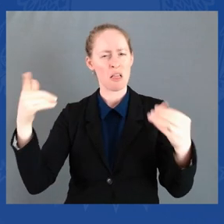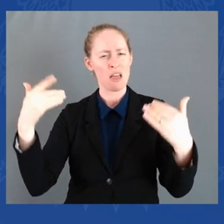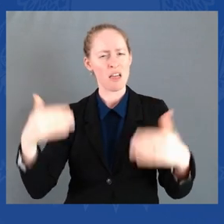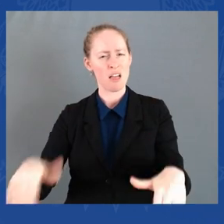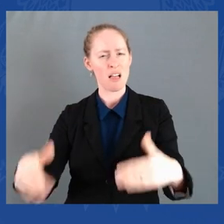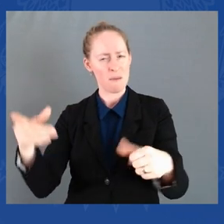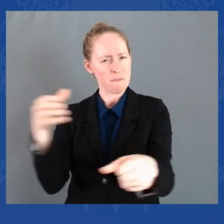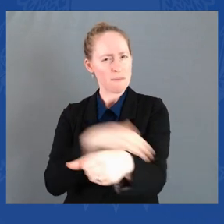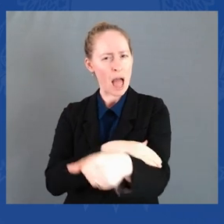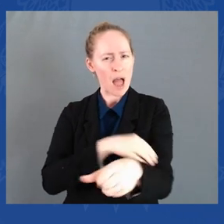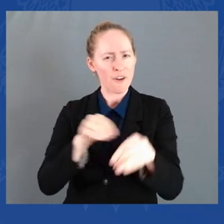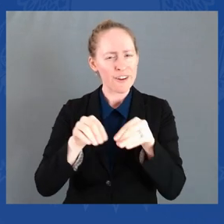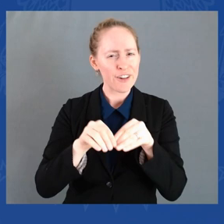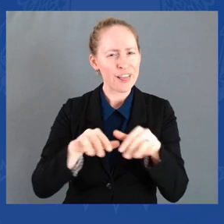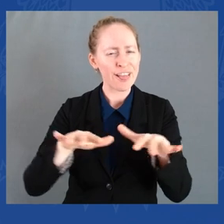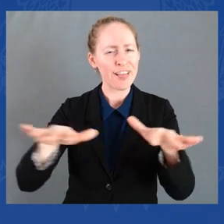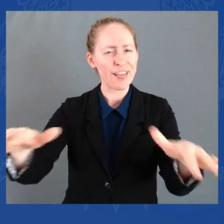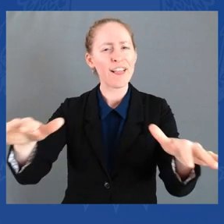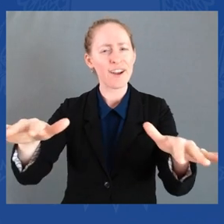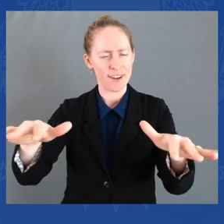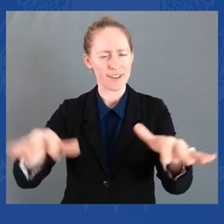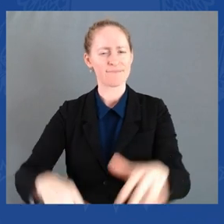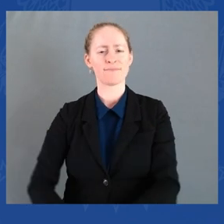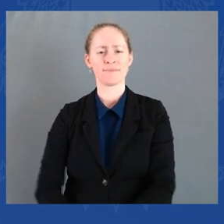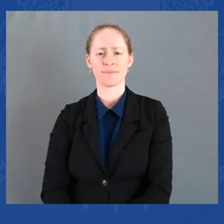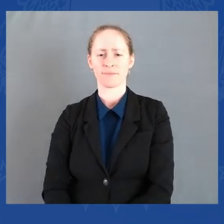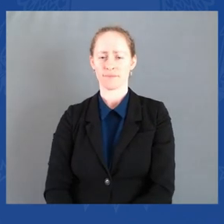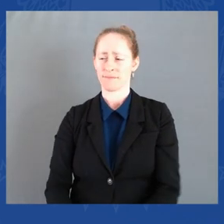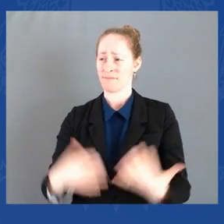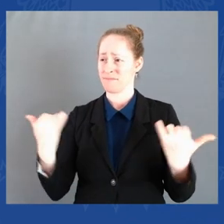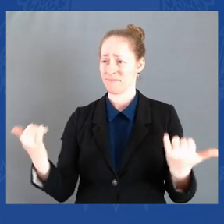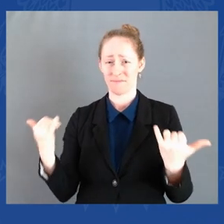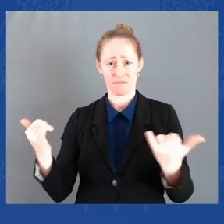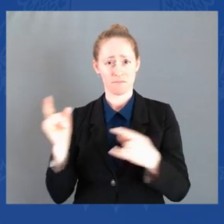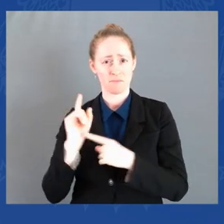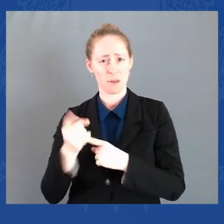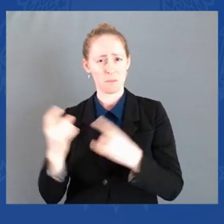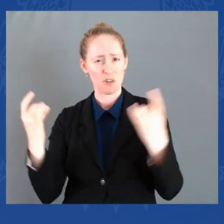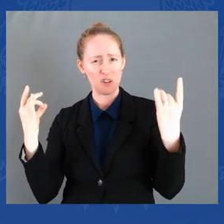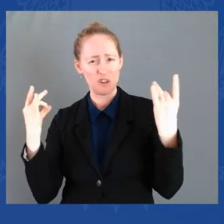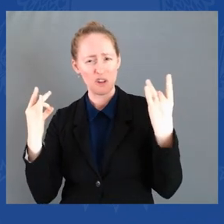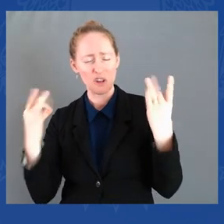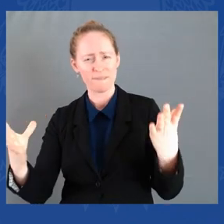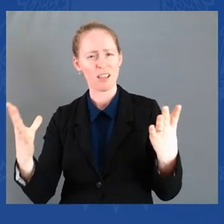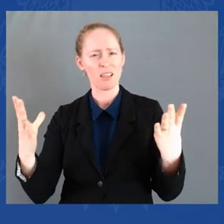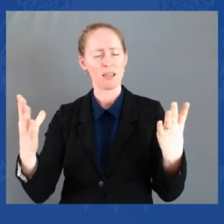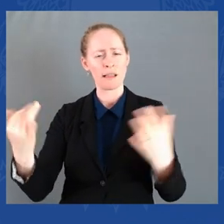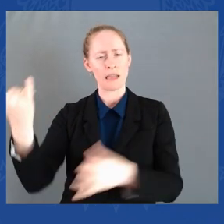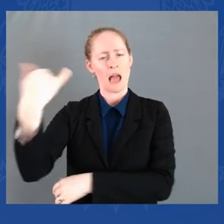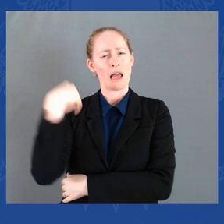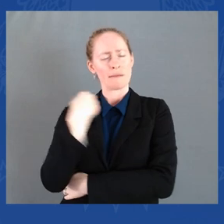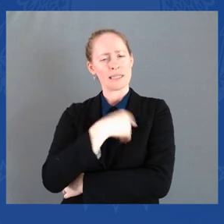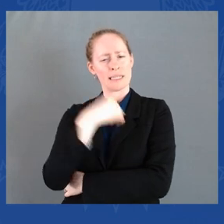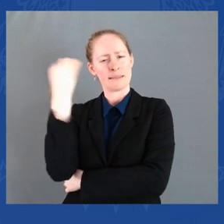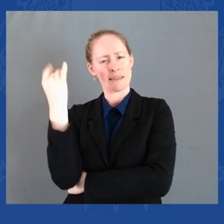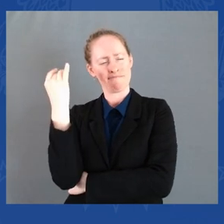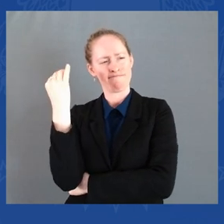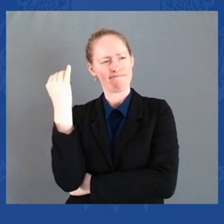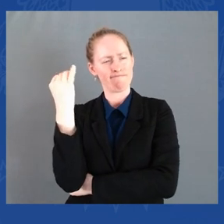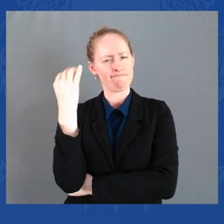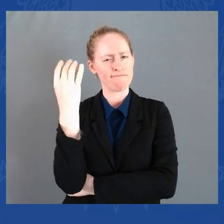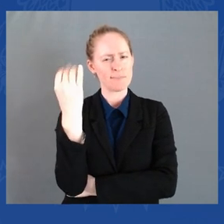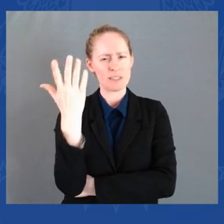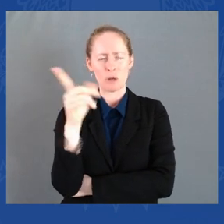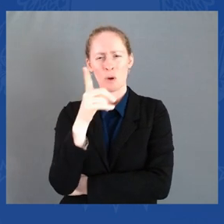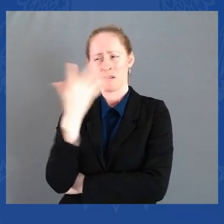who are we as a nation and what do we stand for? It is yet again